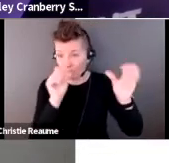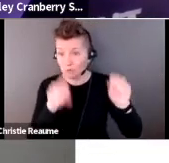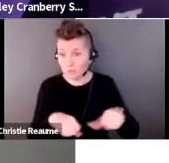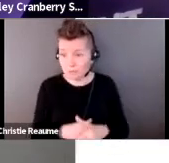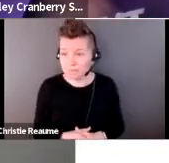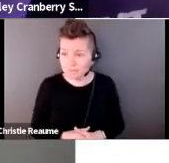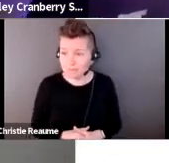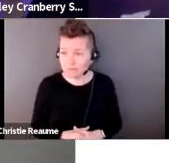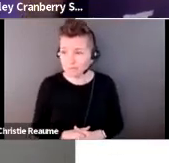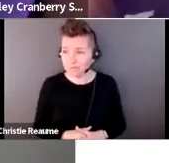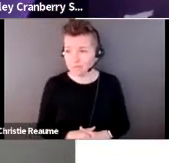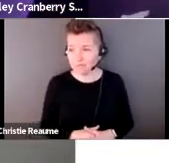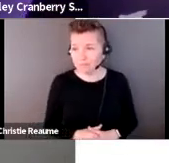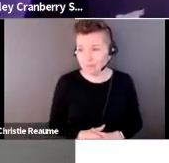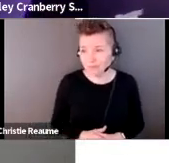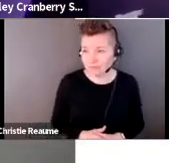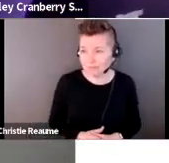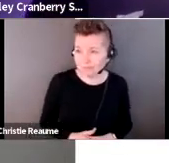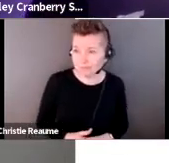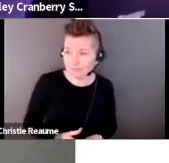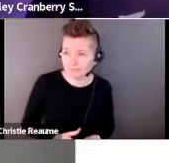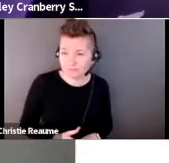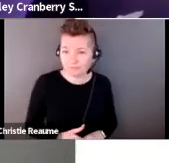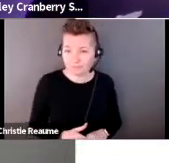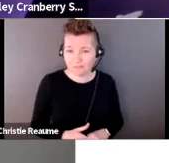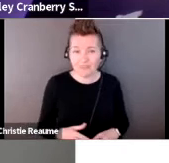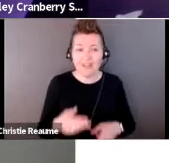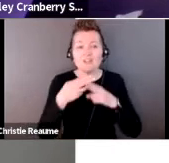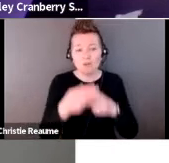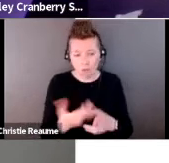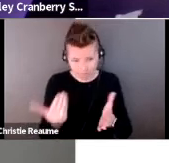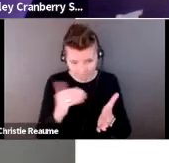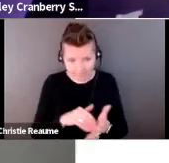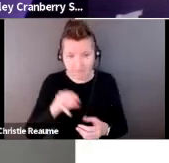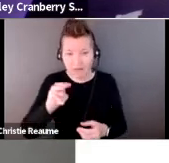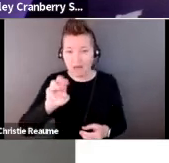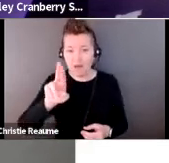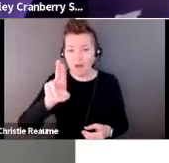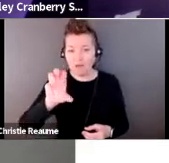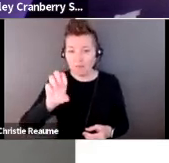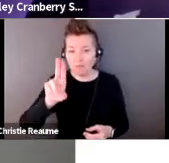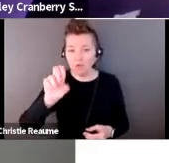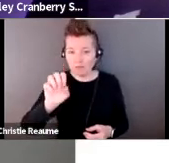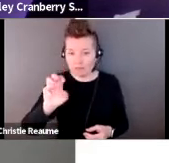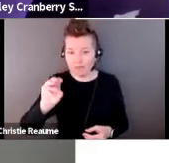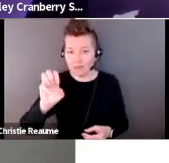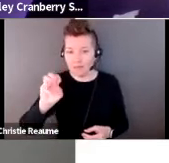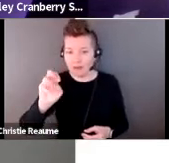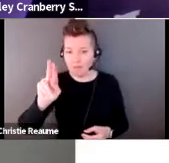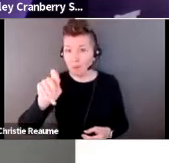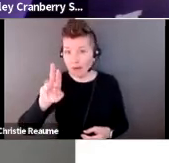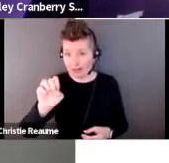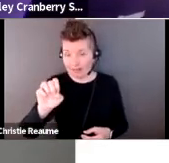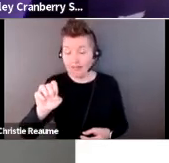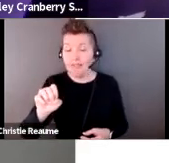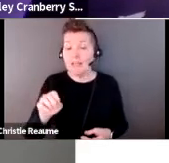And the title of it is Untitled Mucus Membrane. But really, it kind of came together as